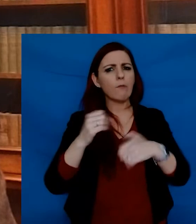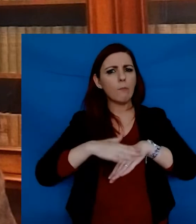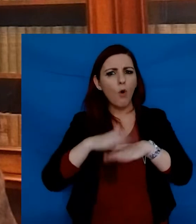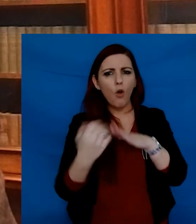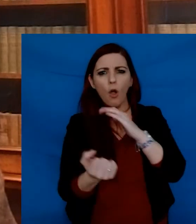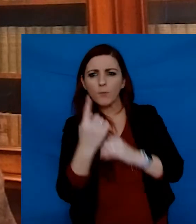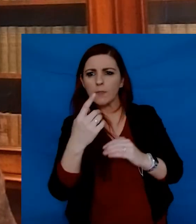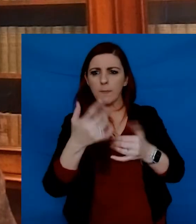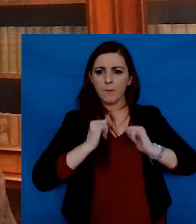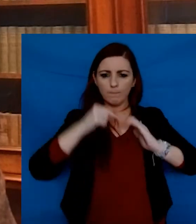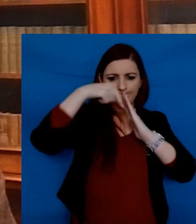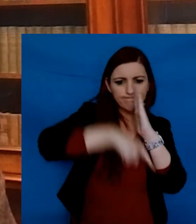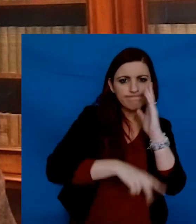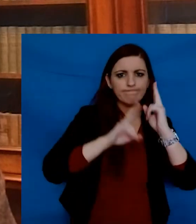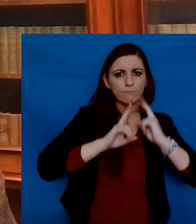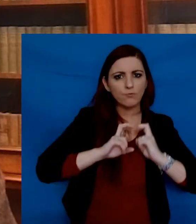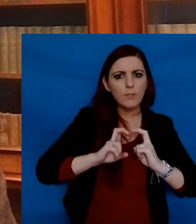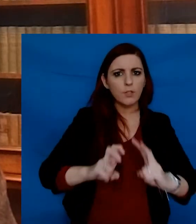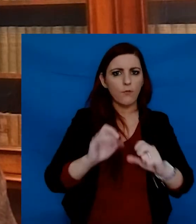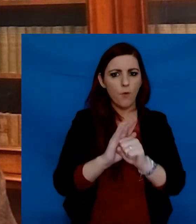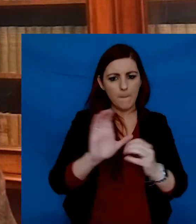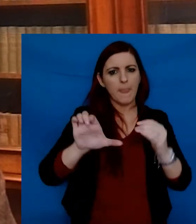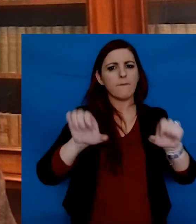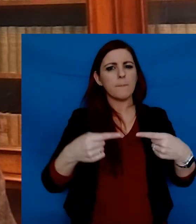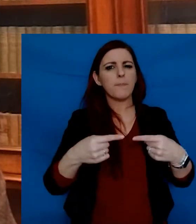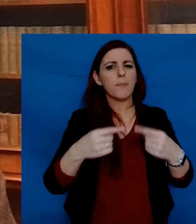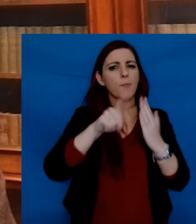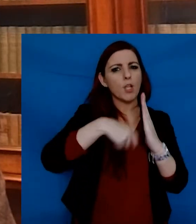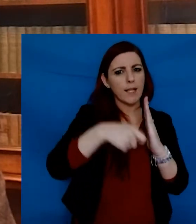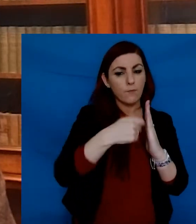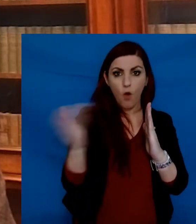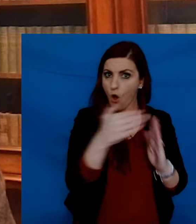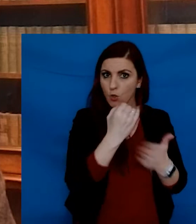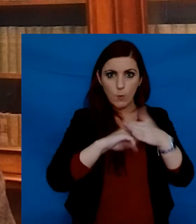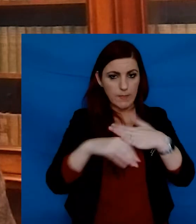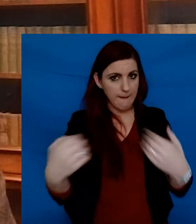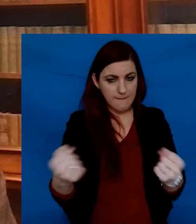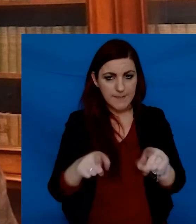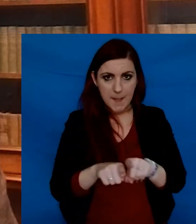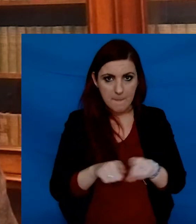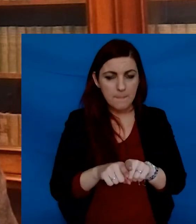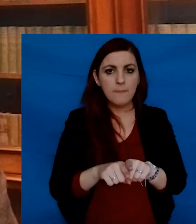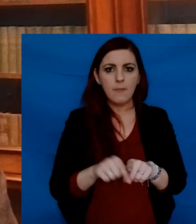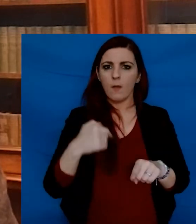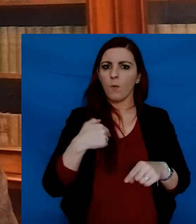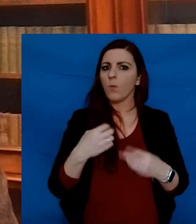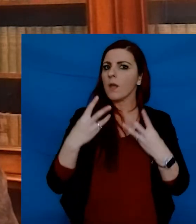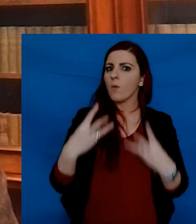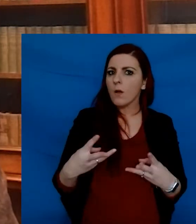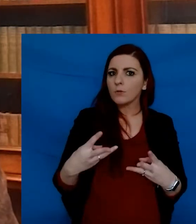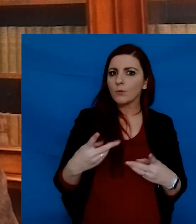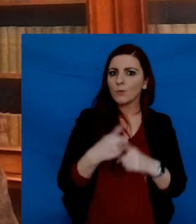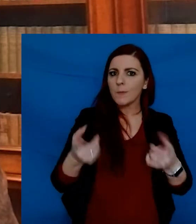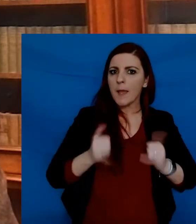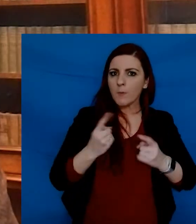opportunities to go deeper in your studies through a final capstone project for all students. We want to do